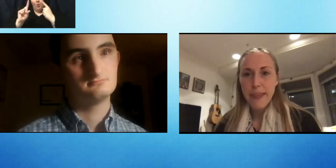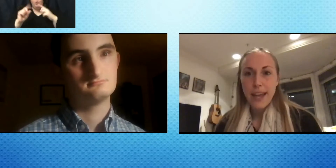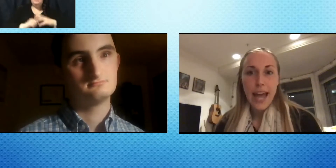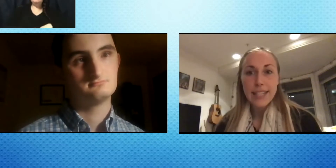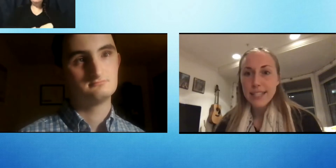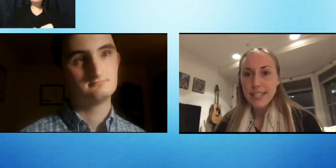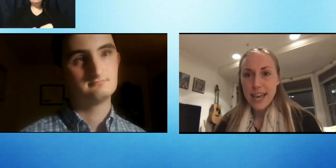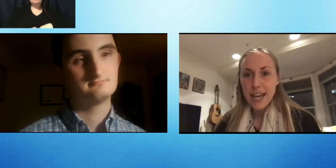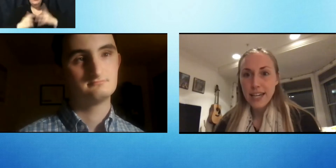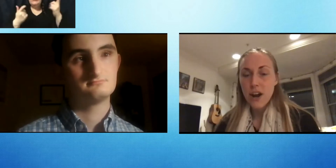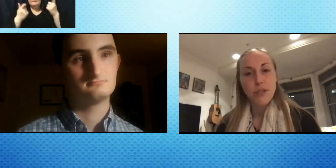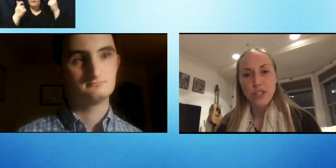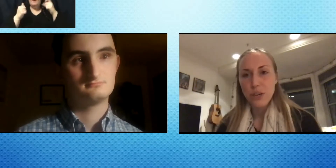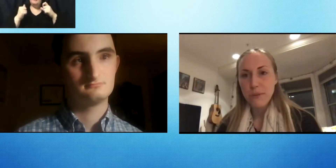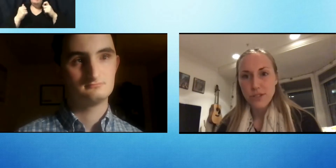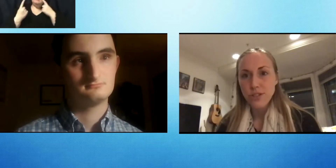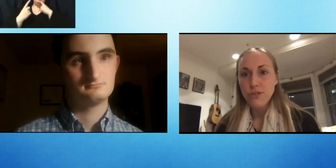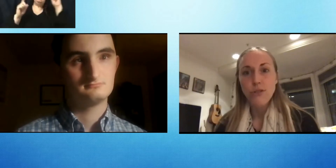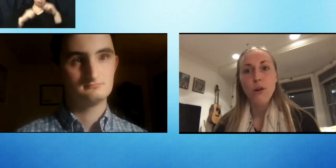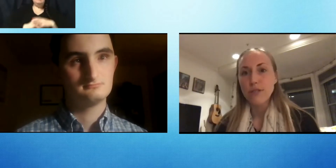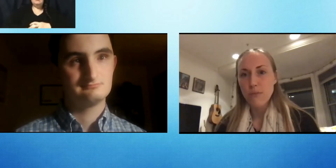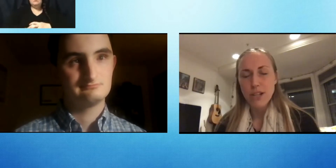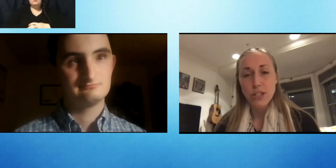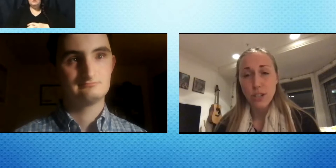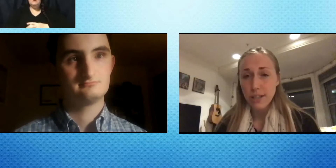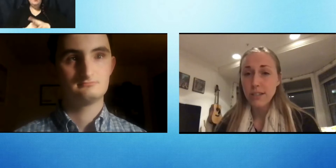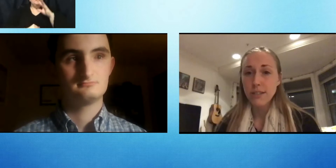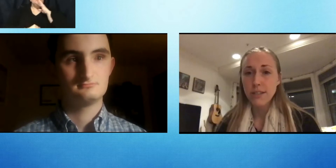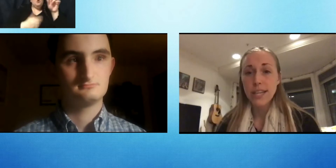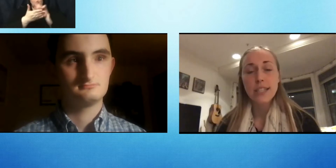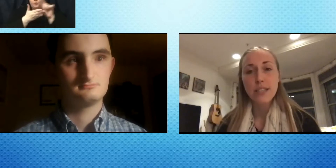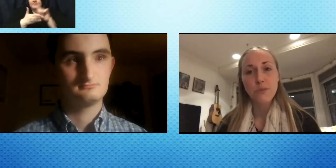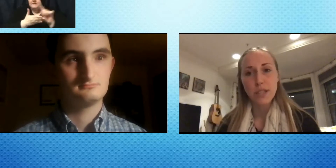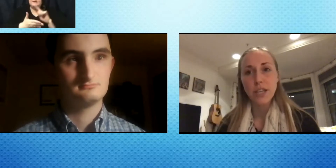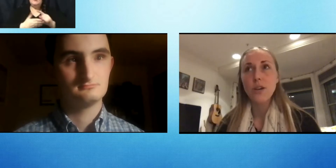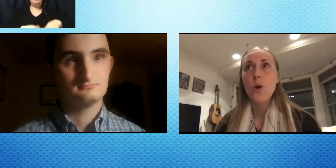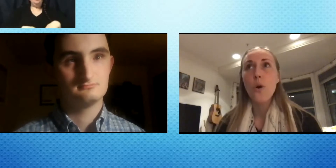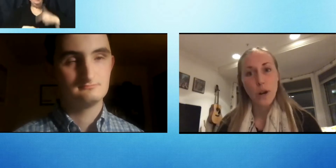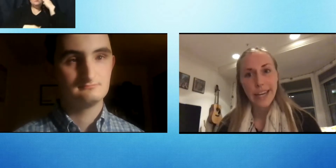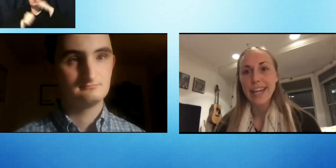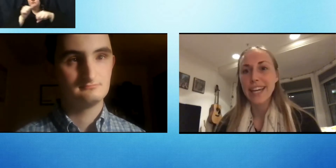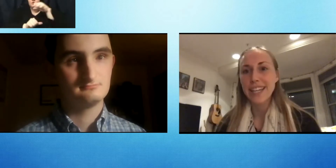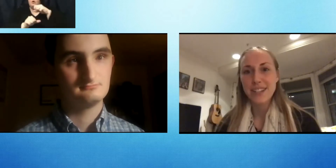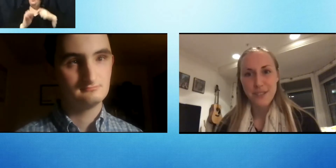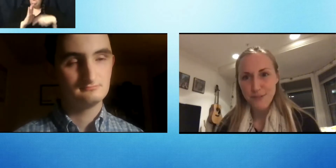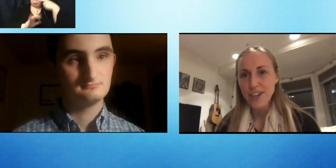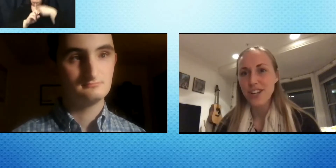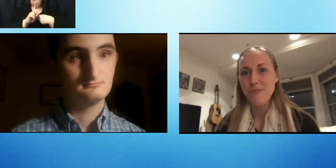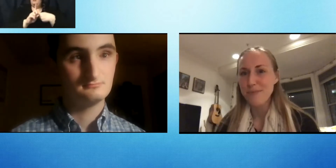And since then our relationship has just grown so much and turned to this into this really organic